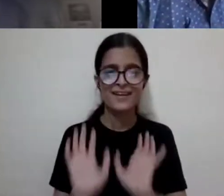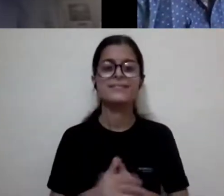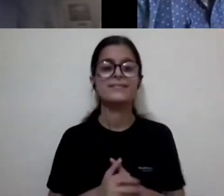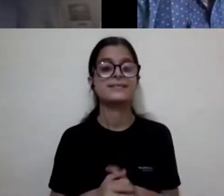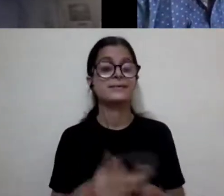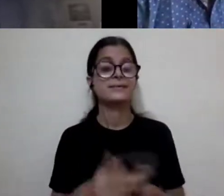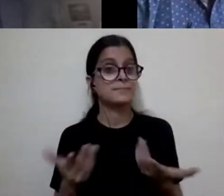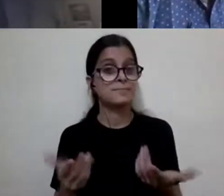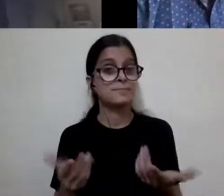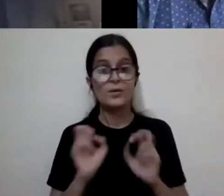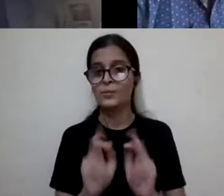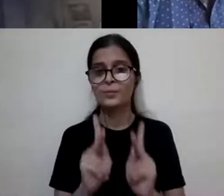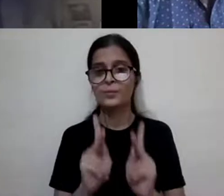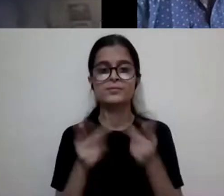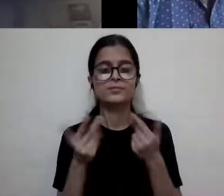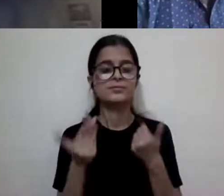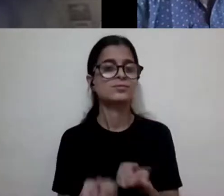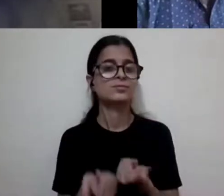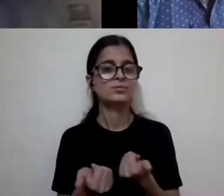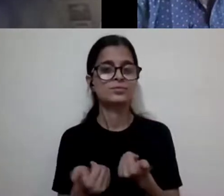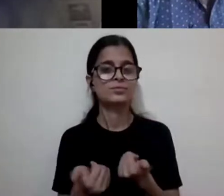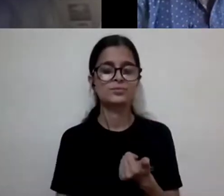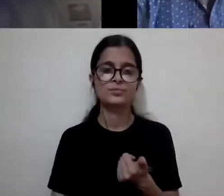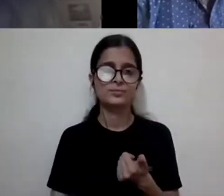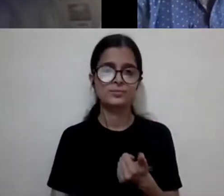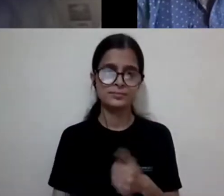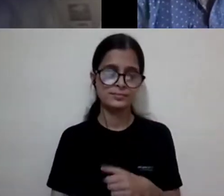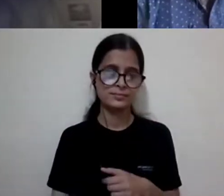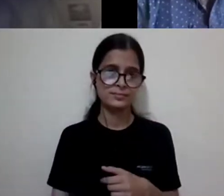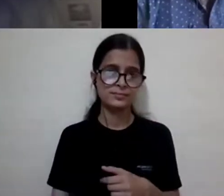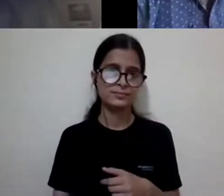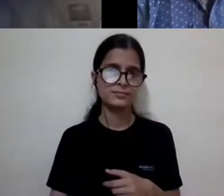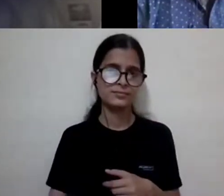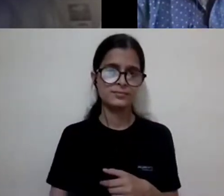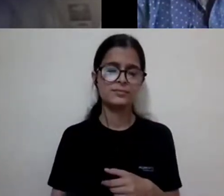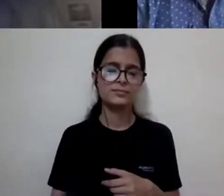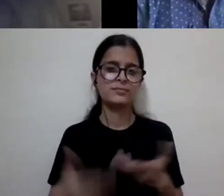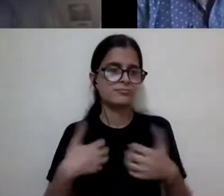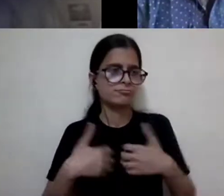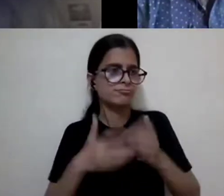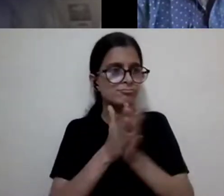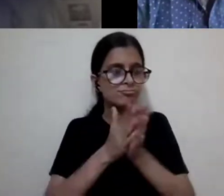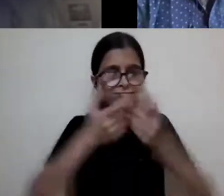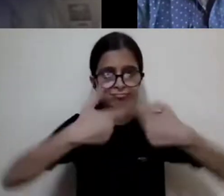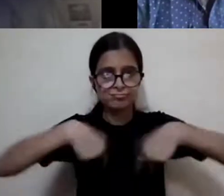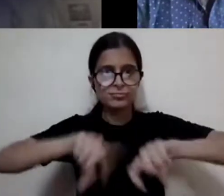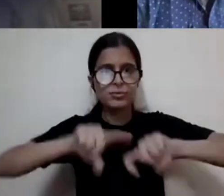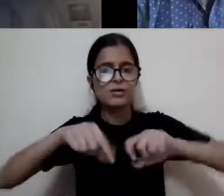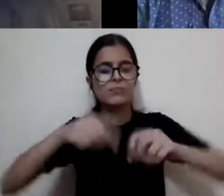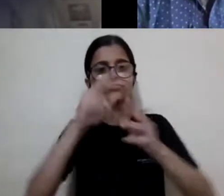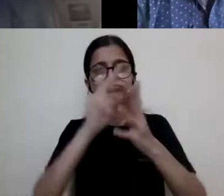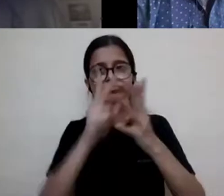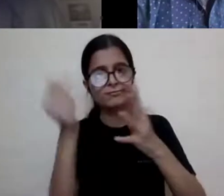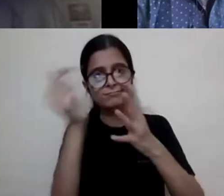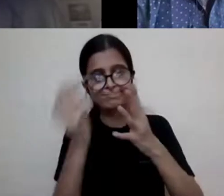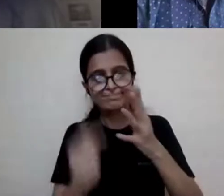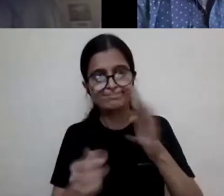Okay, so it sounds like you've had a very interesting conference and you've covered a lot of ground.